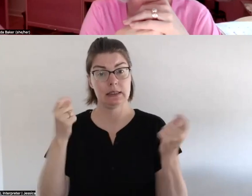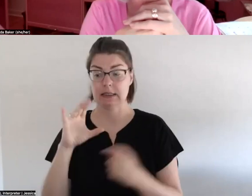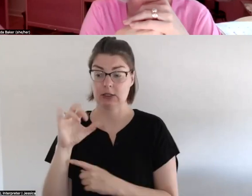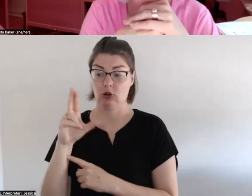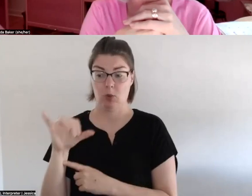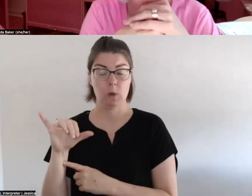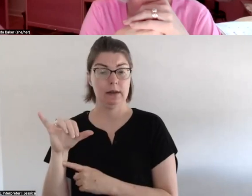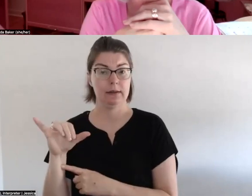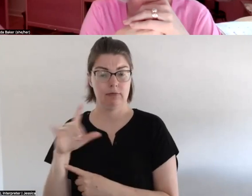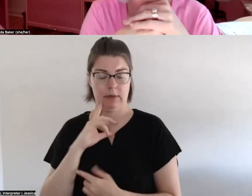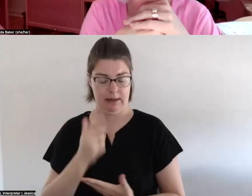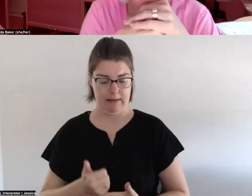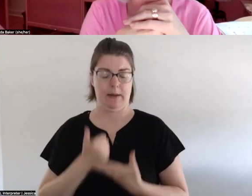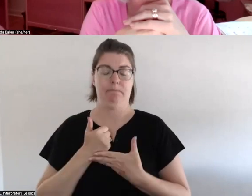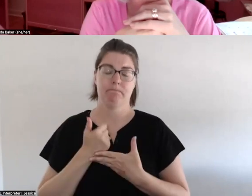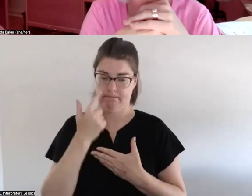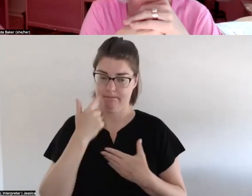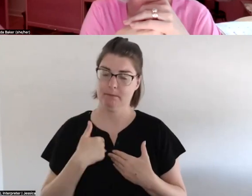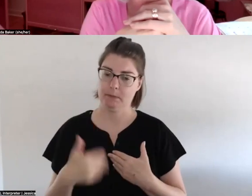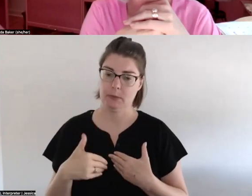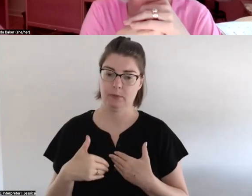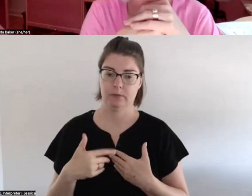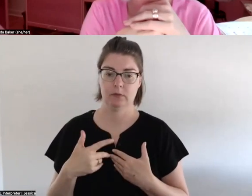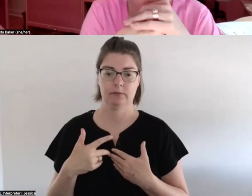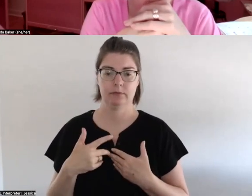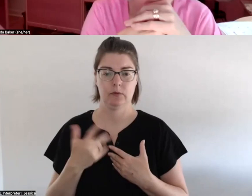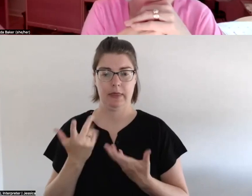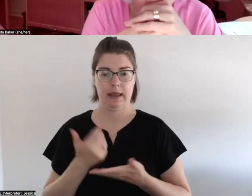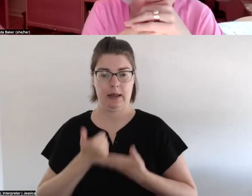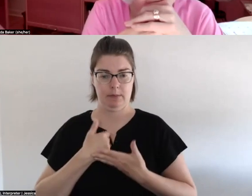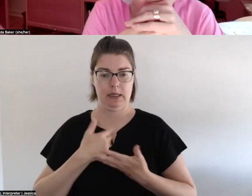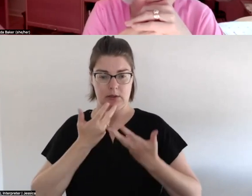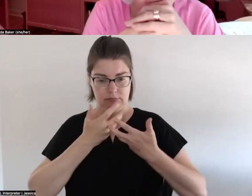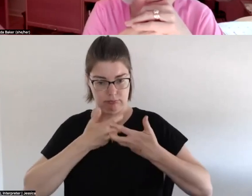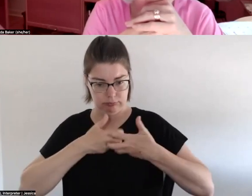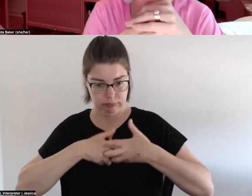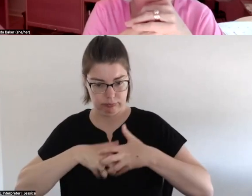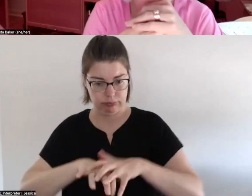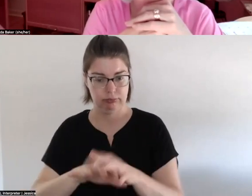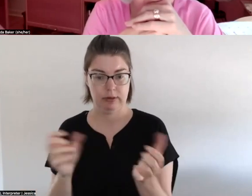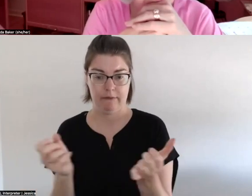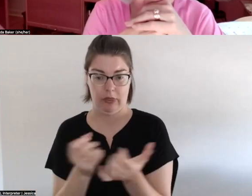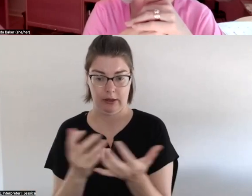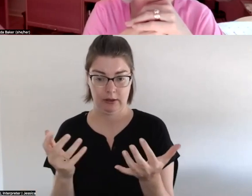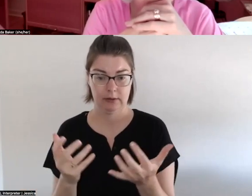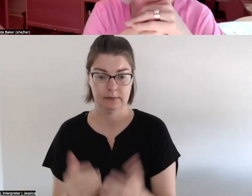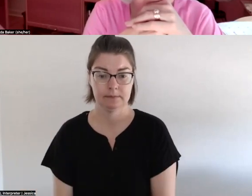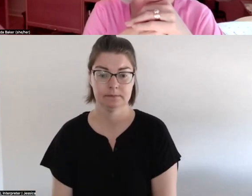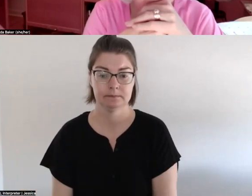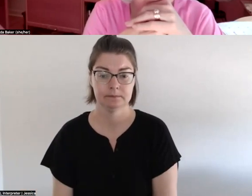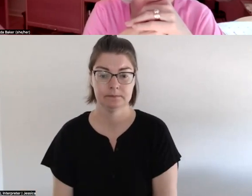helped me to integrate it all um so we need our